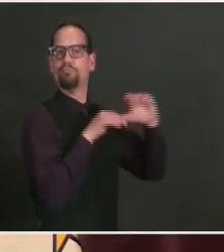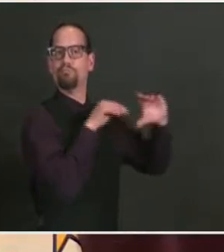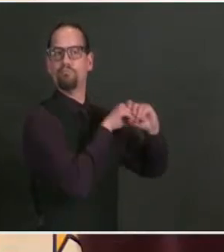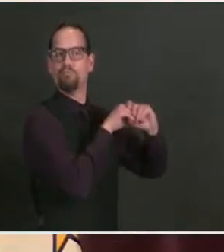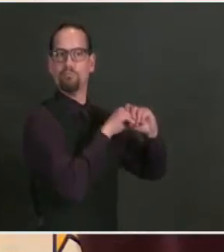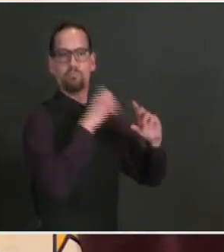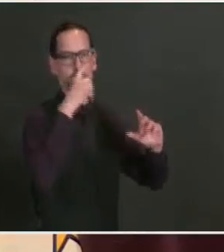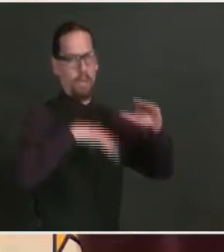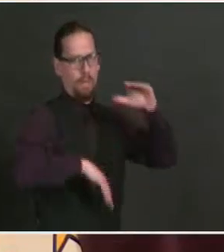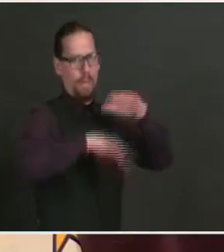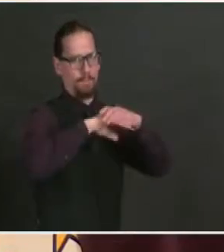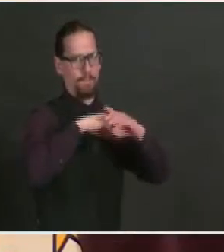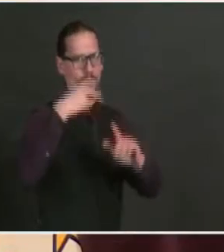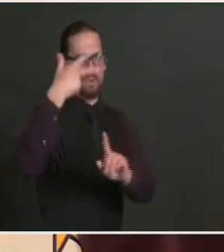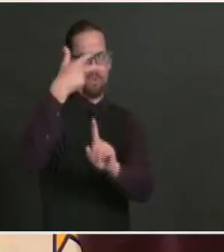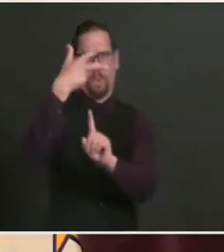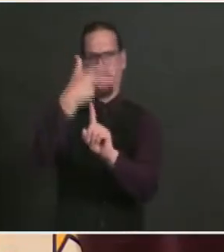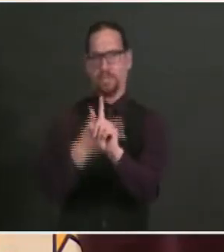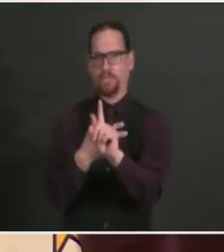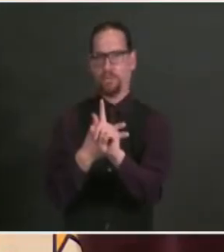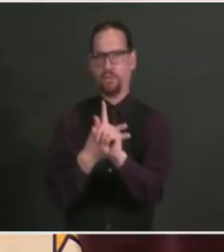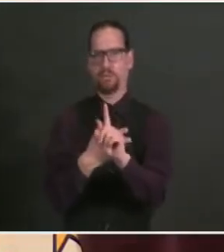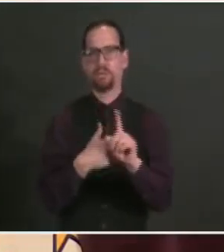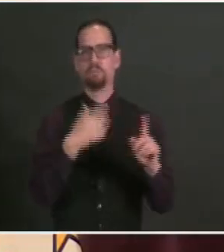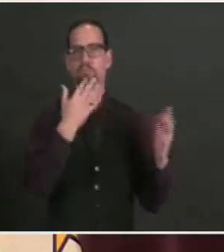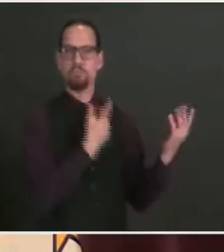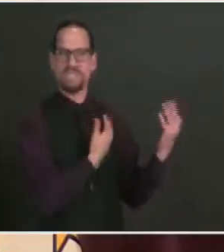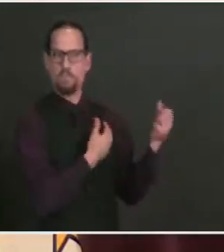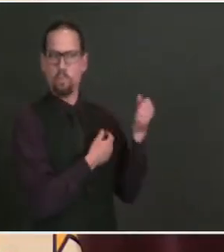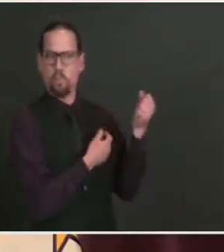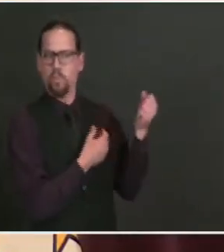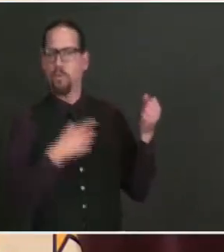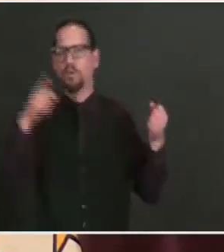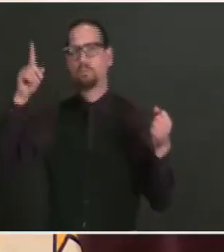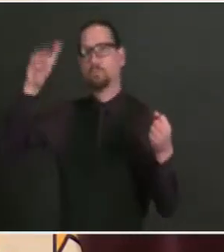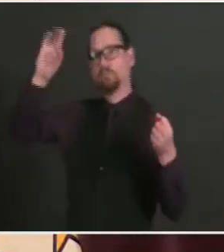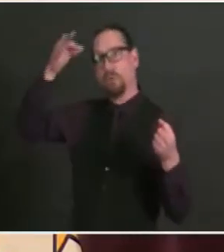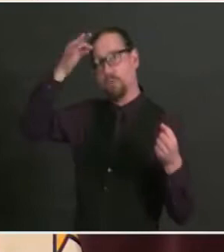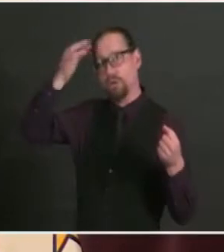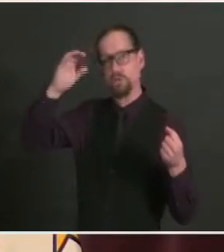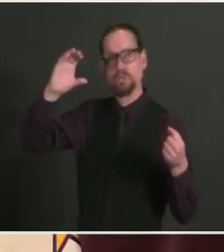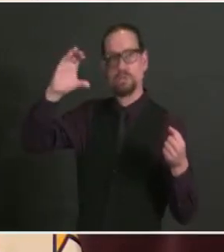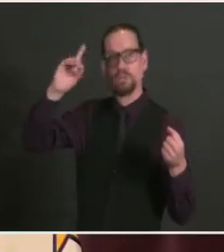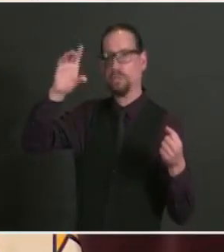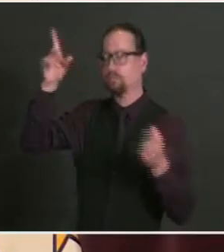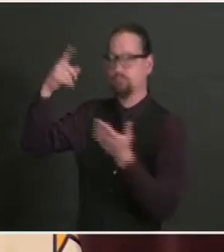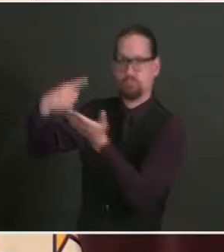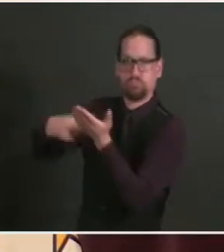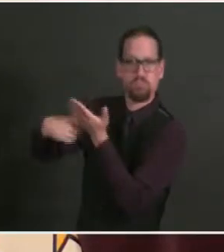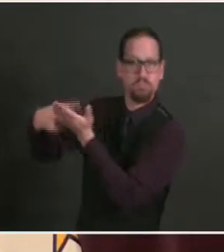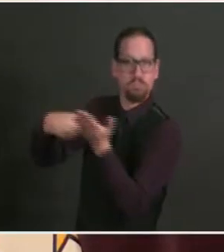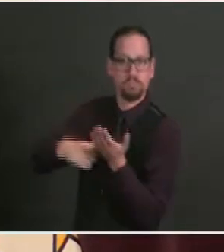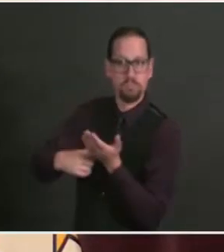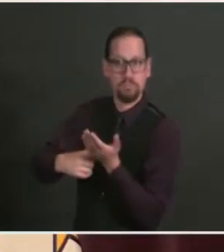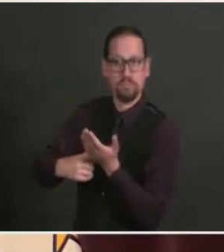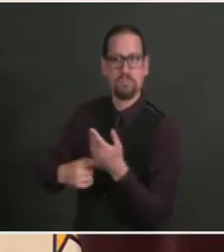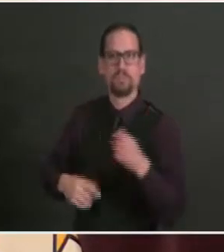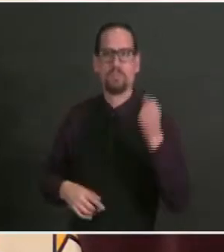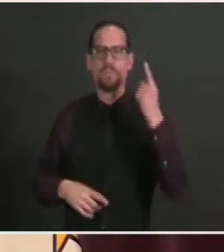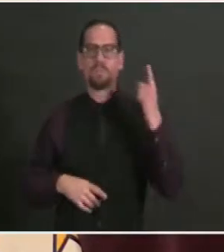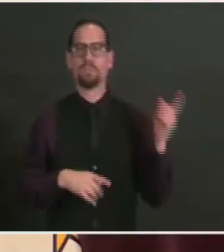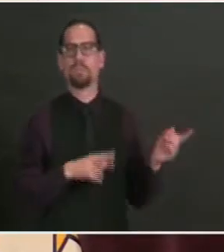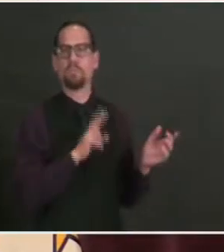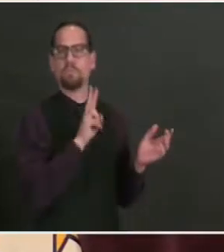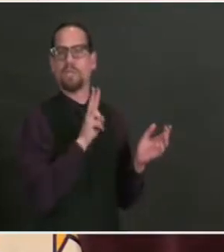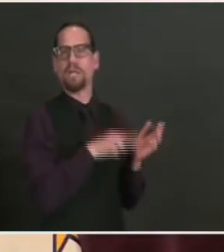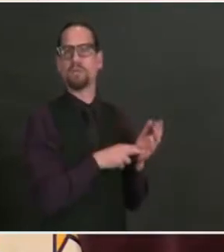completed their review. Now in the grand scheme of things, 2000 doses only represents about 3% of the vaccine that